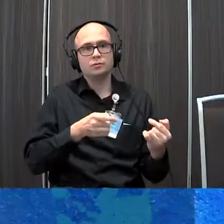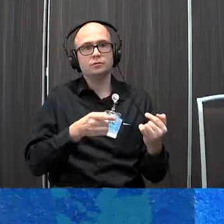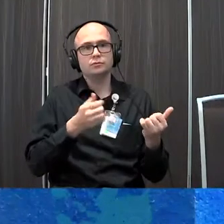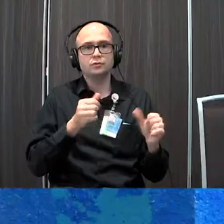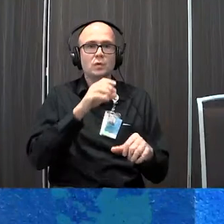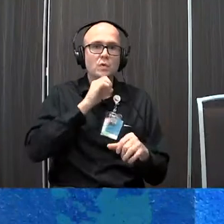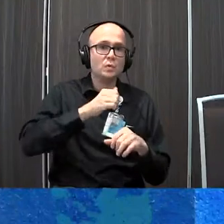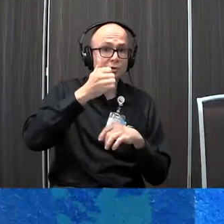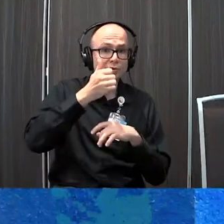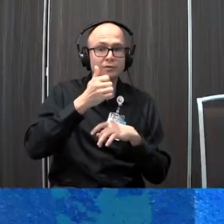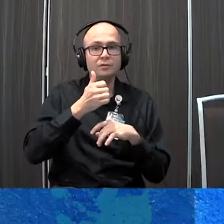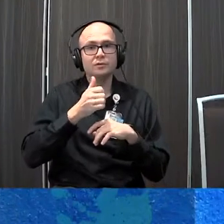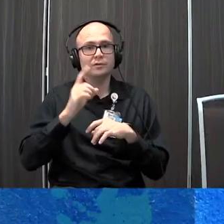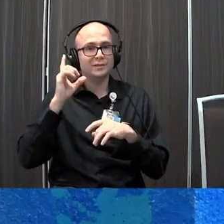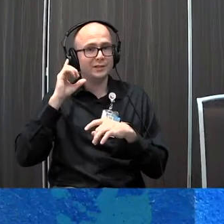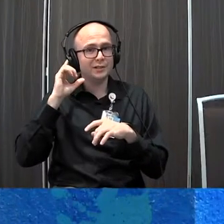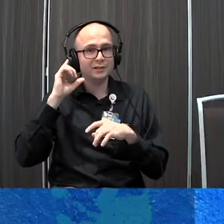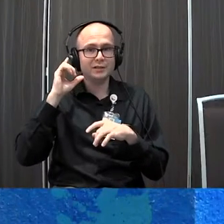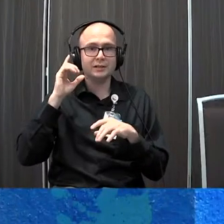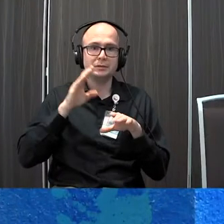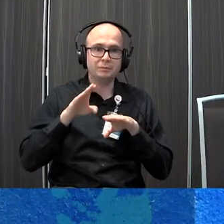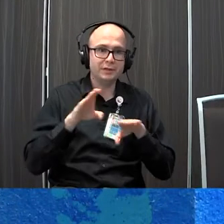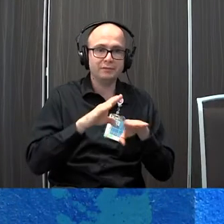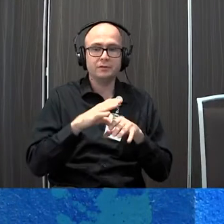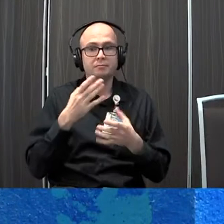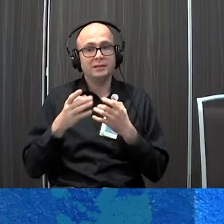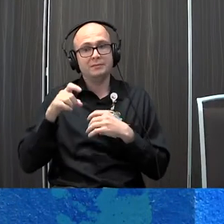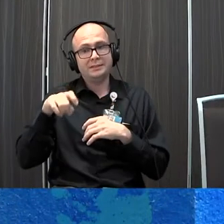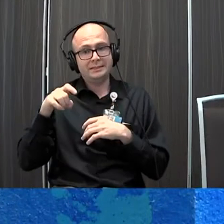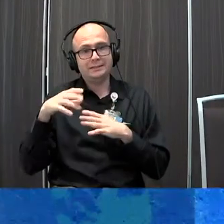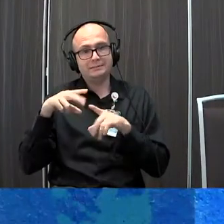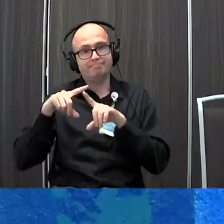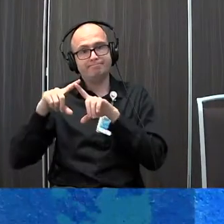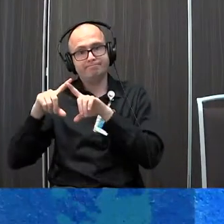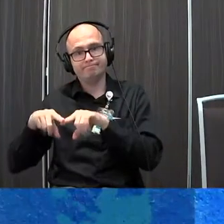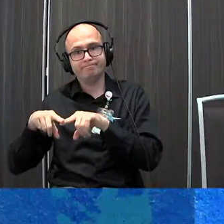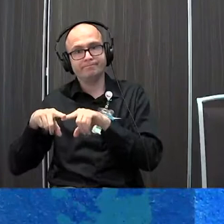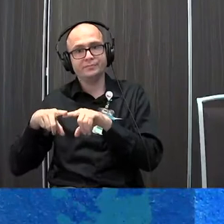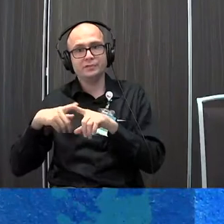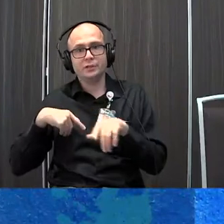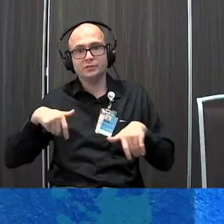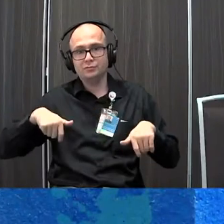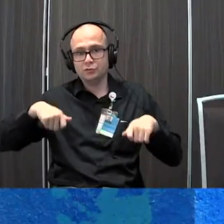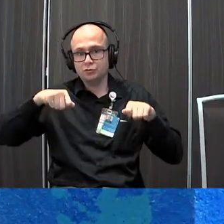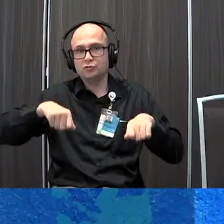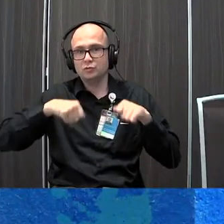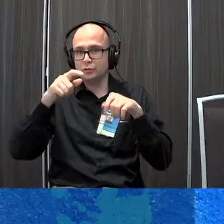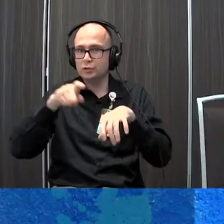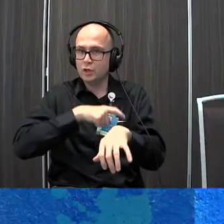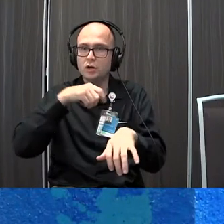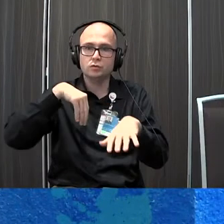they're getting older and vestibular sensory behavior you may need to rely on an adaptive stroller for those long distance